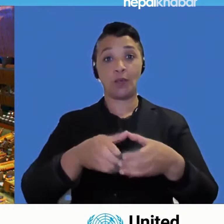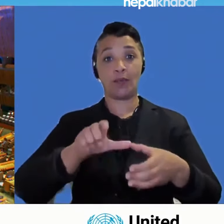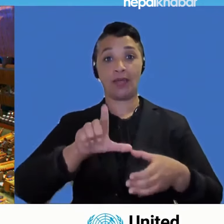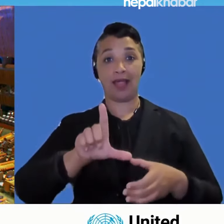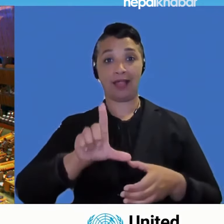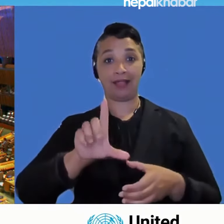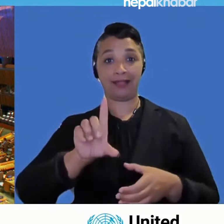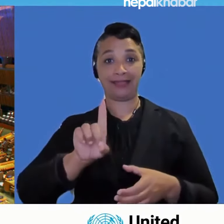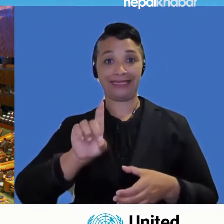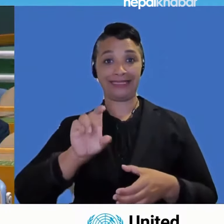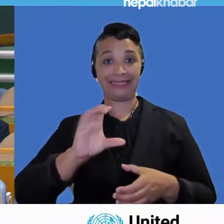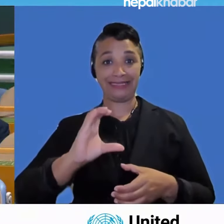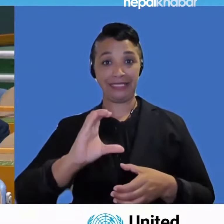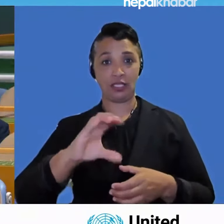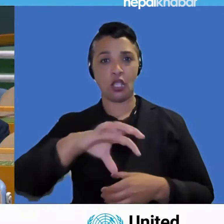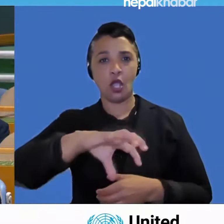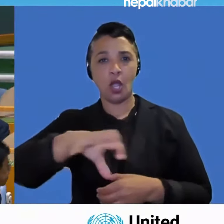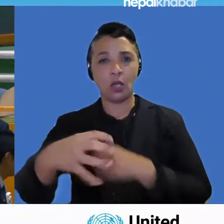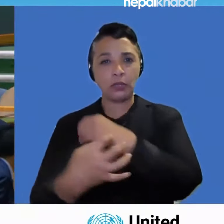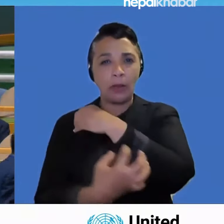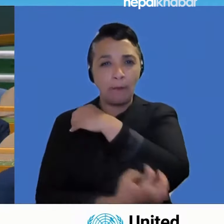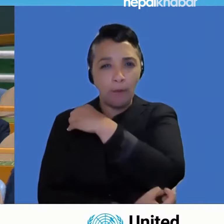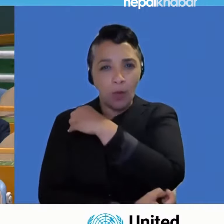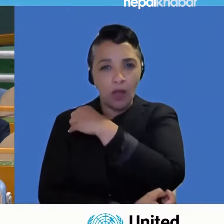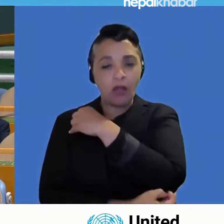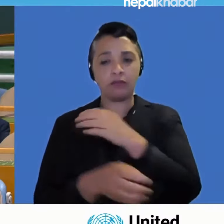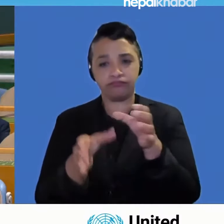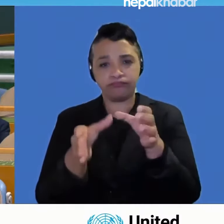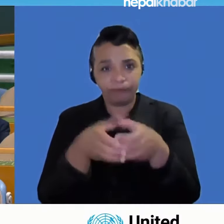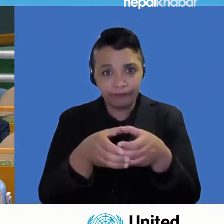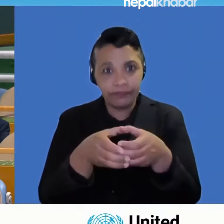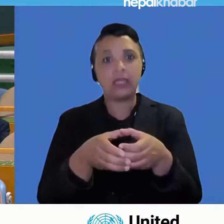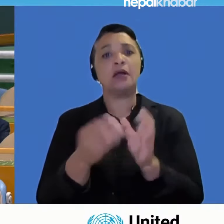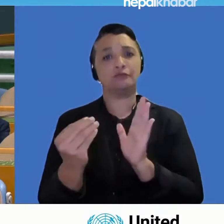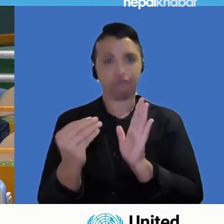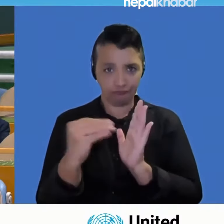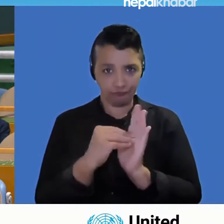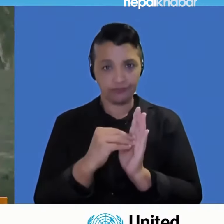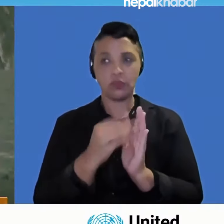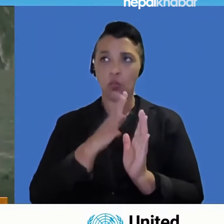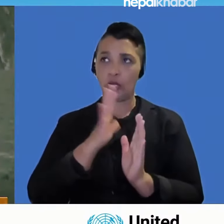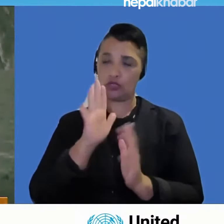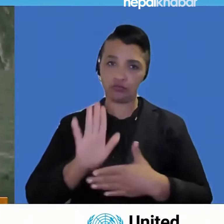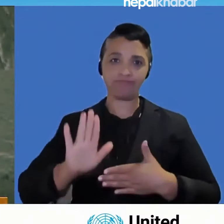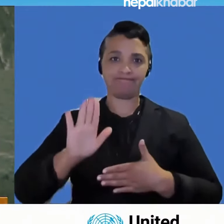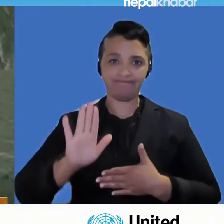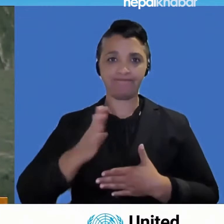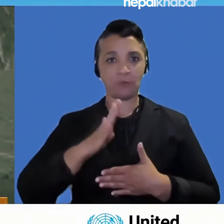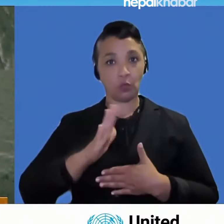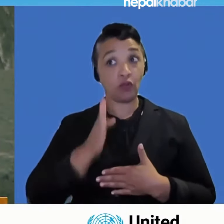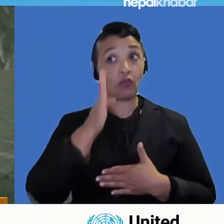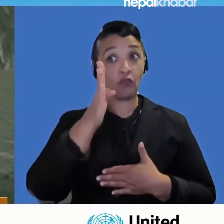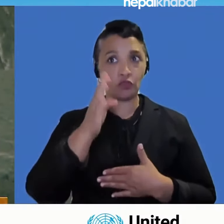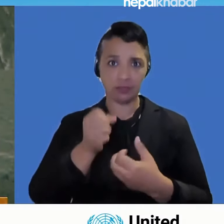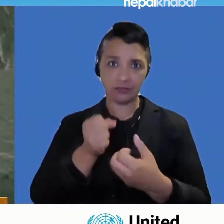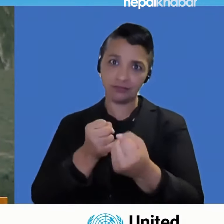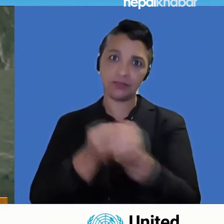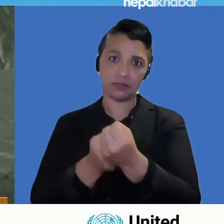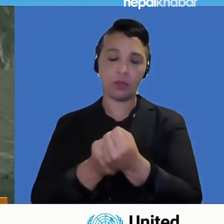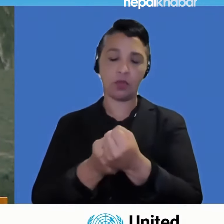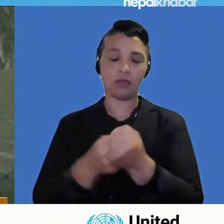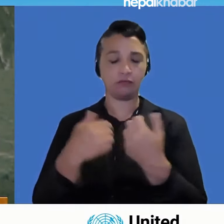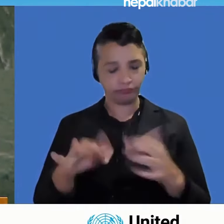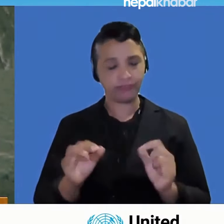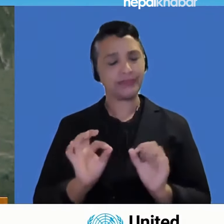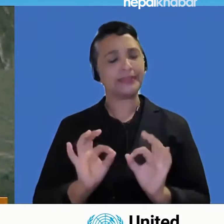manner to make the summit of the future a success. However, our minds are merging